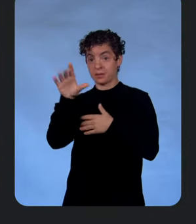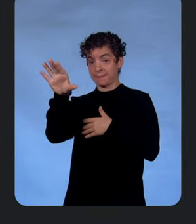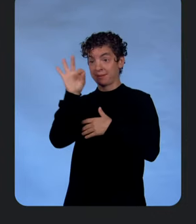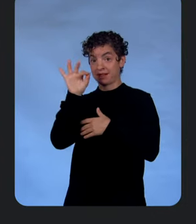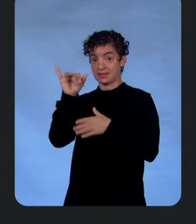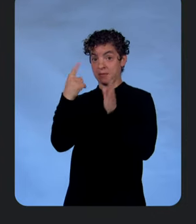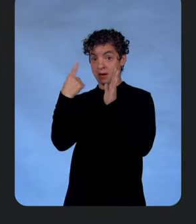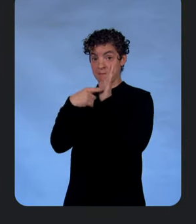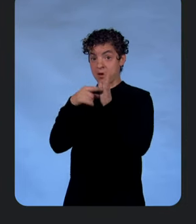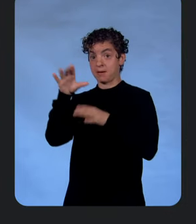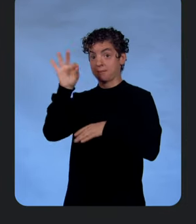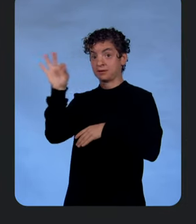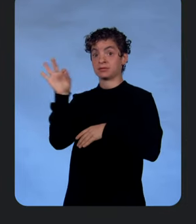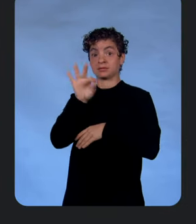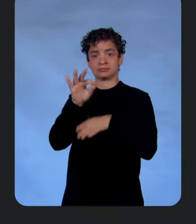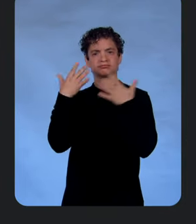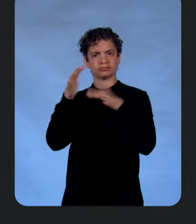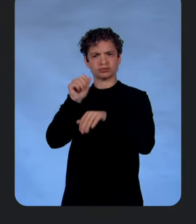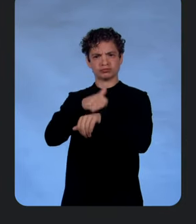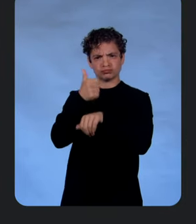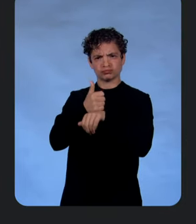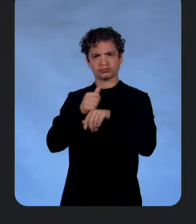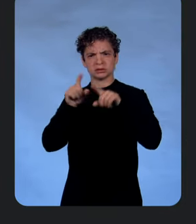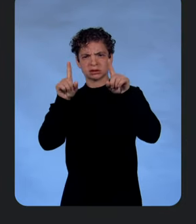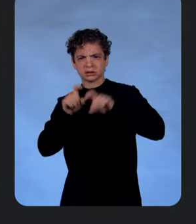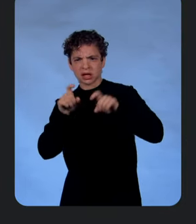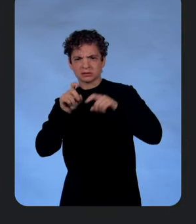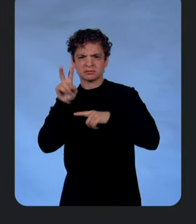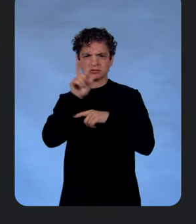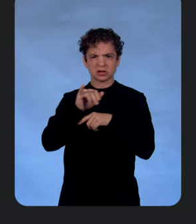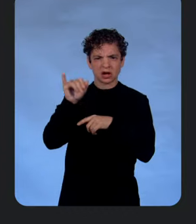configurations for Vertex AI and GKE.